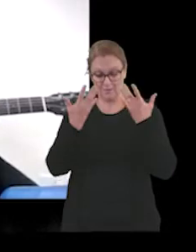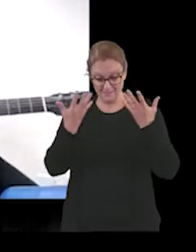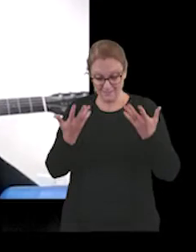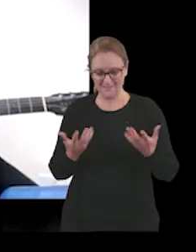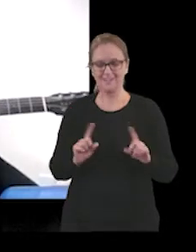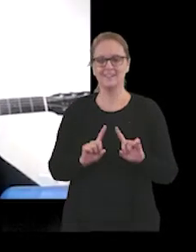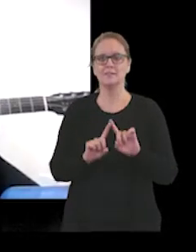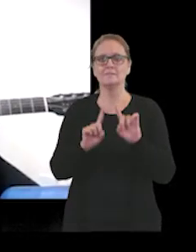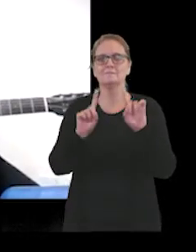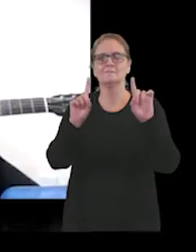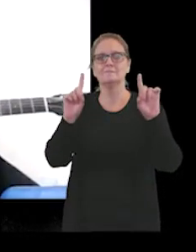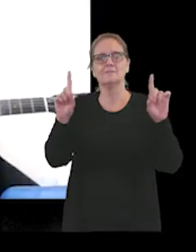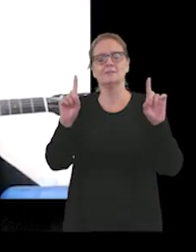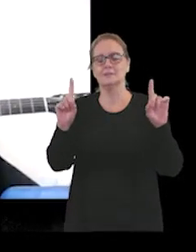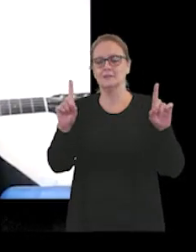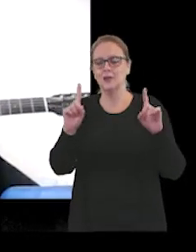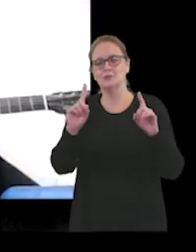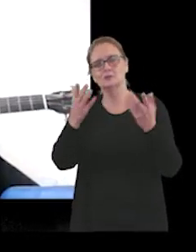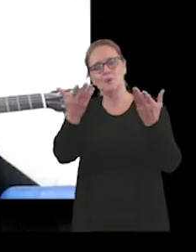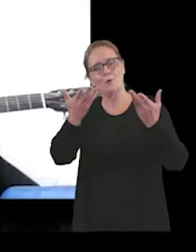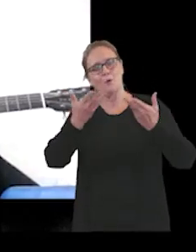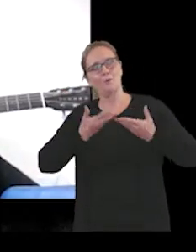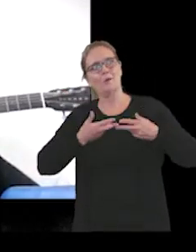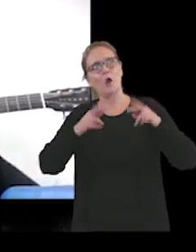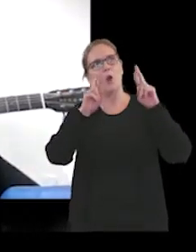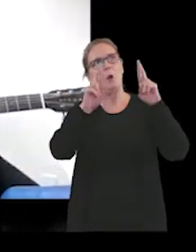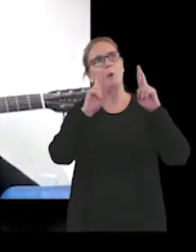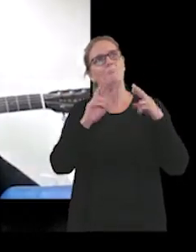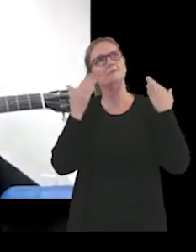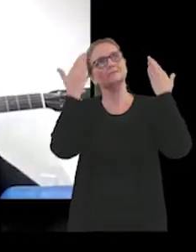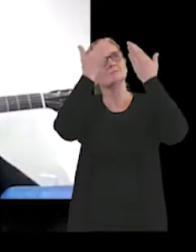hope in my darkest days.